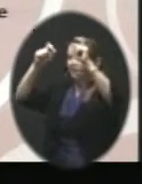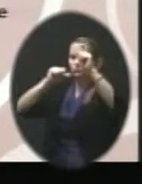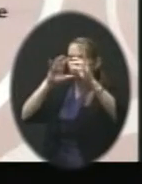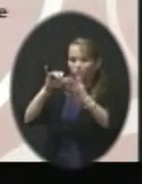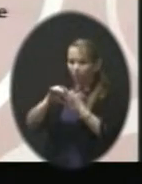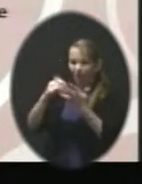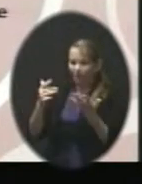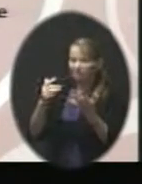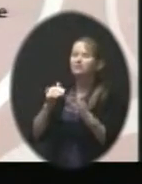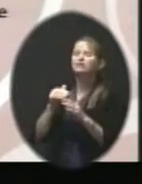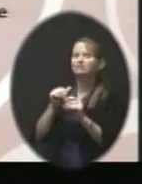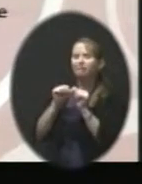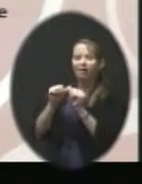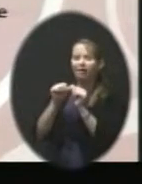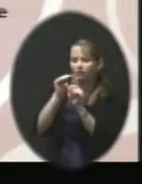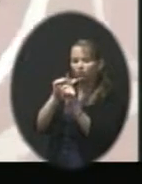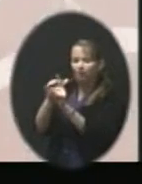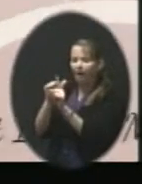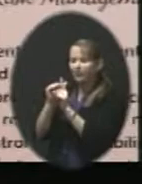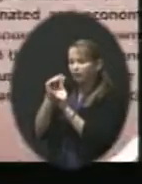communications just to keep it in the forefront.